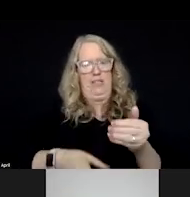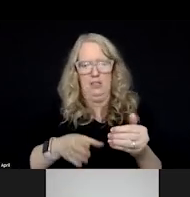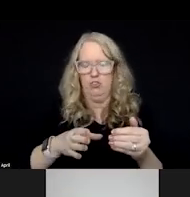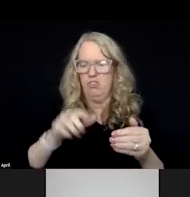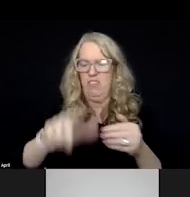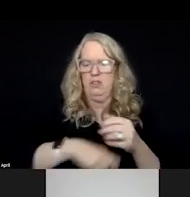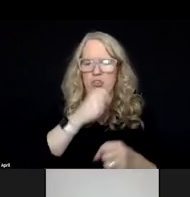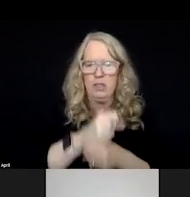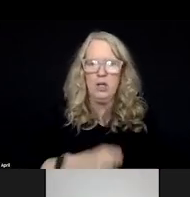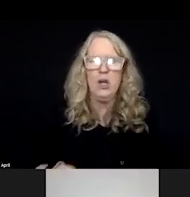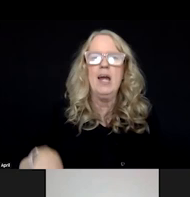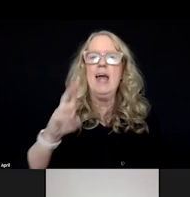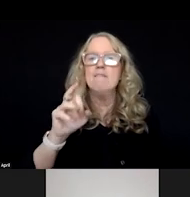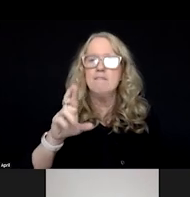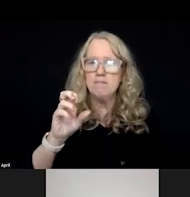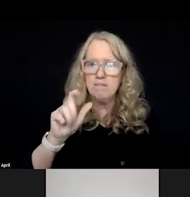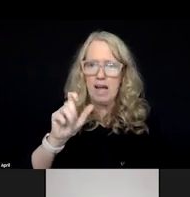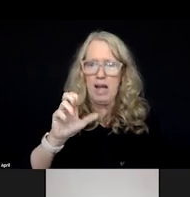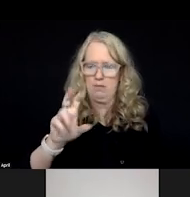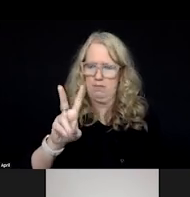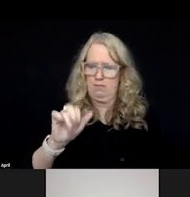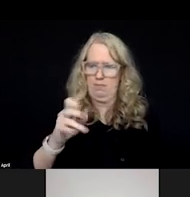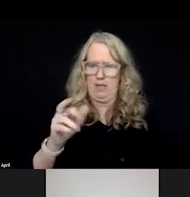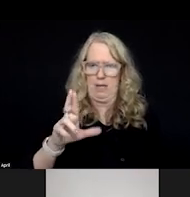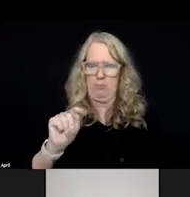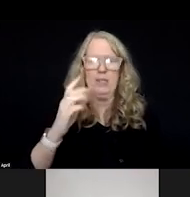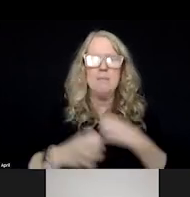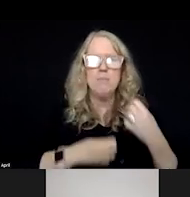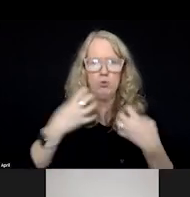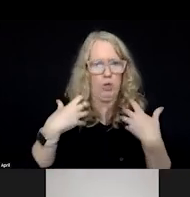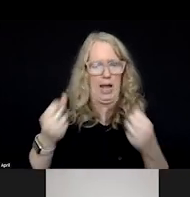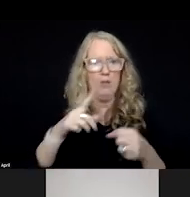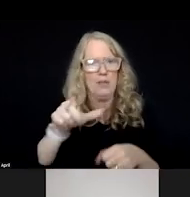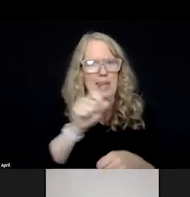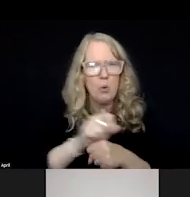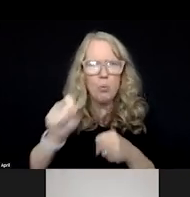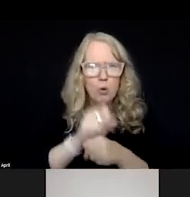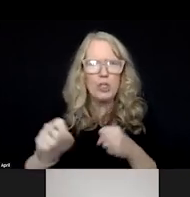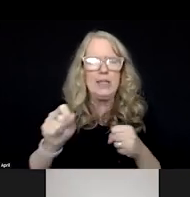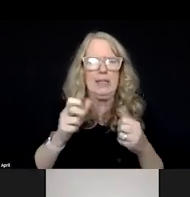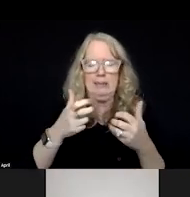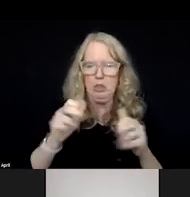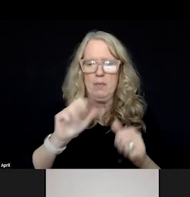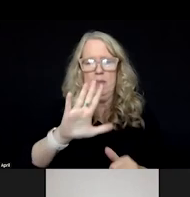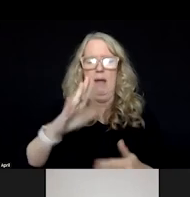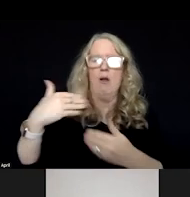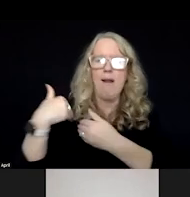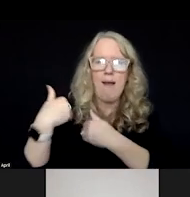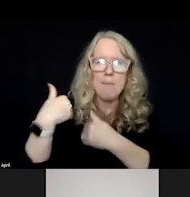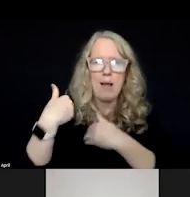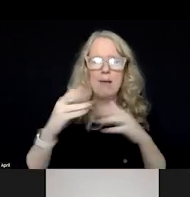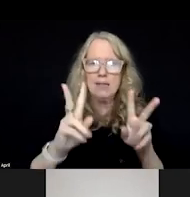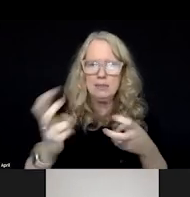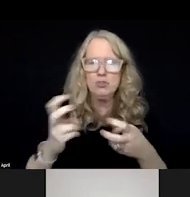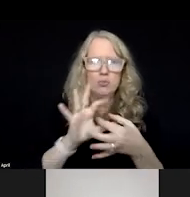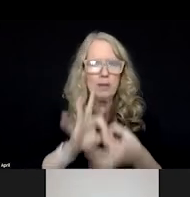Vibrant Emotional Health is also working around liability issues in 9